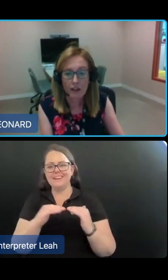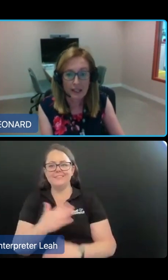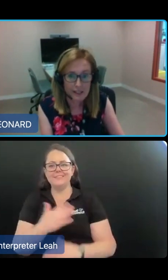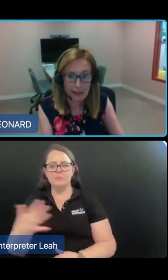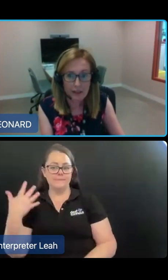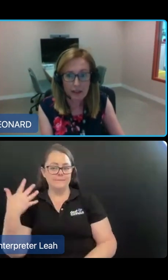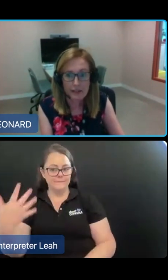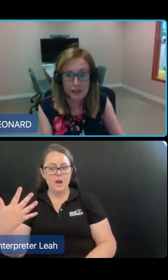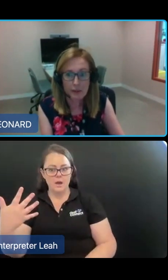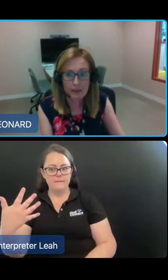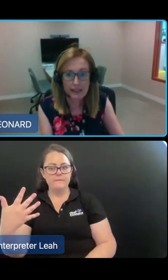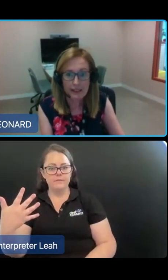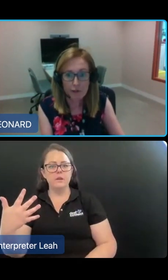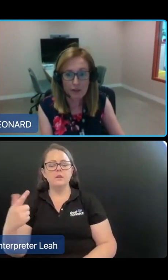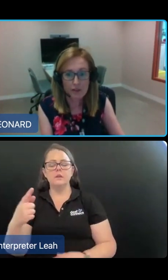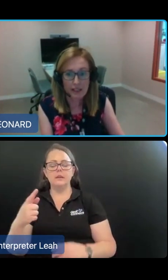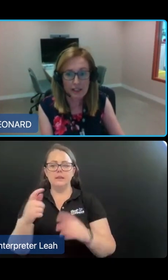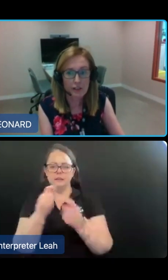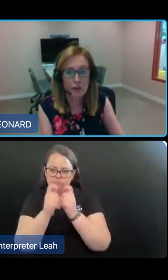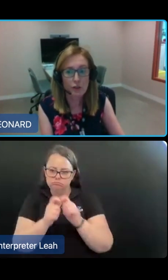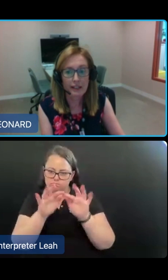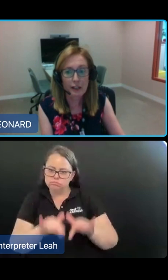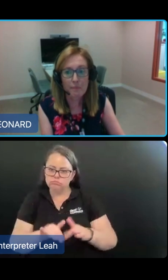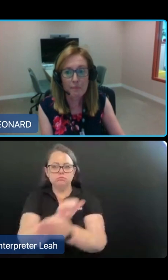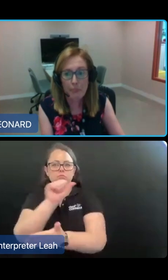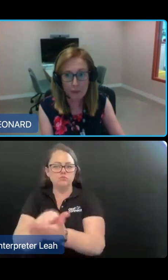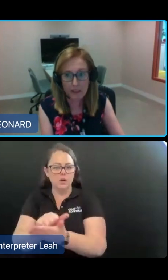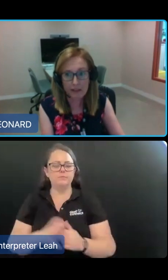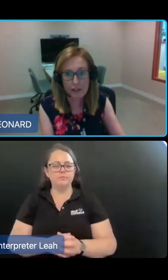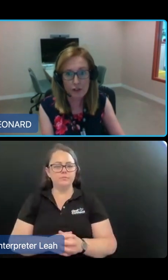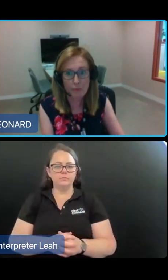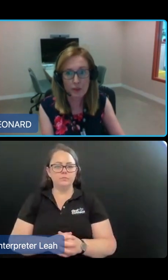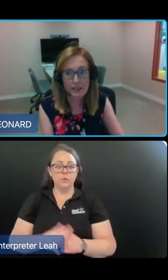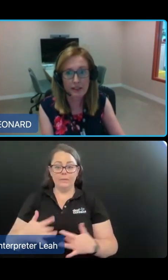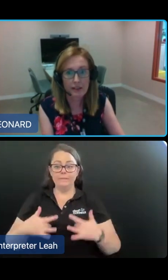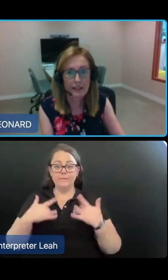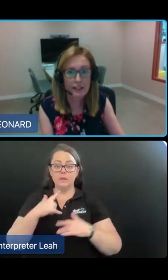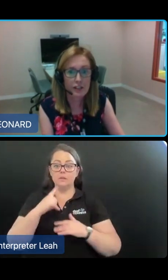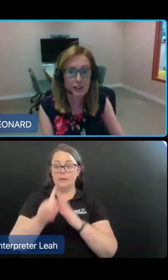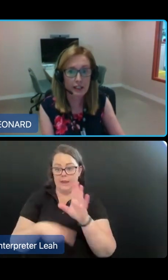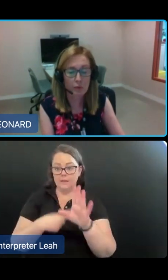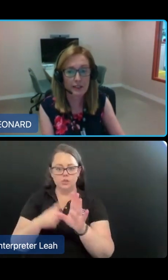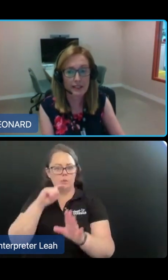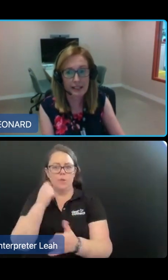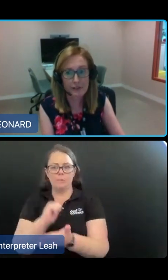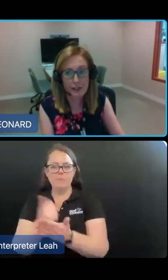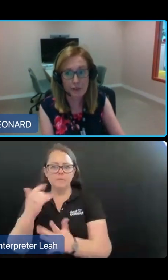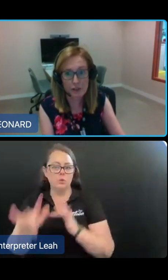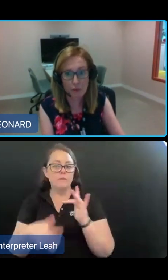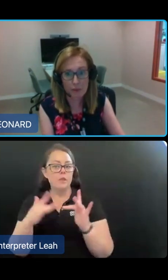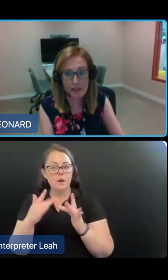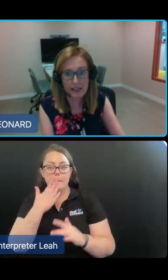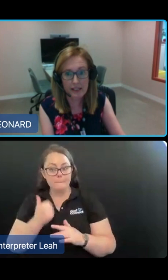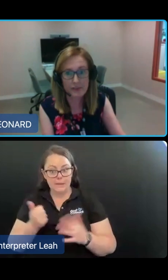We anticipate the guidance to be released for public consultation in the new year, and I would encourage you to monitor the Aged Care Quality and Safety